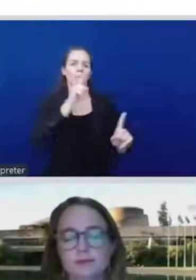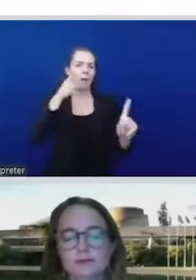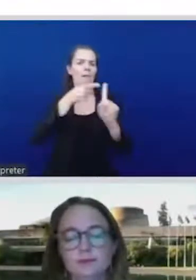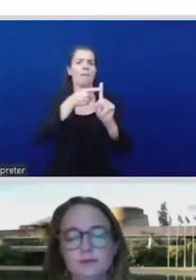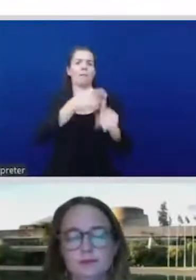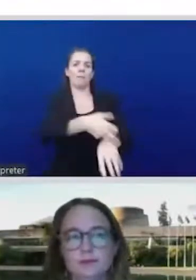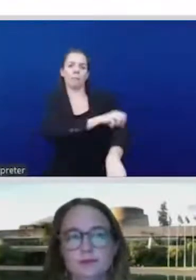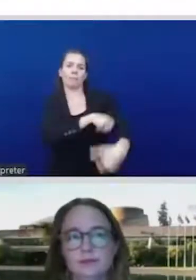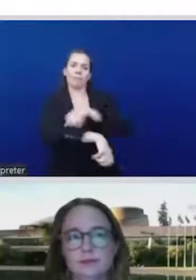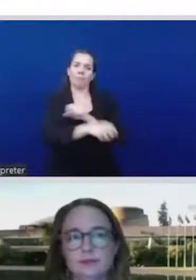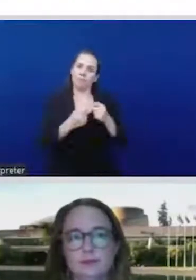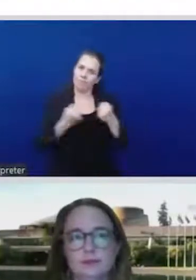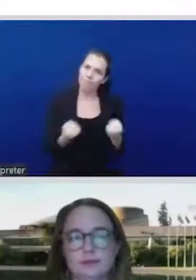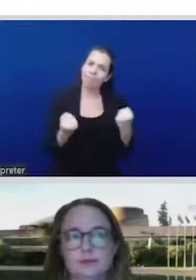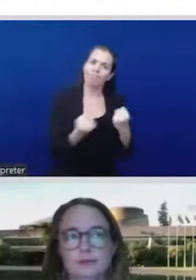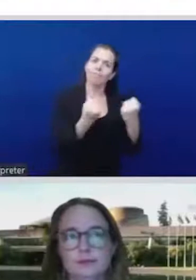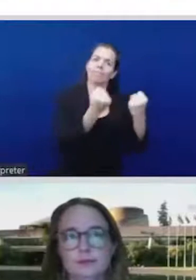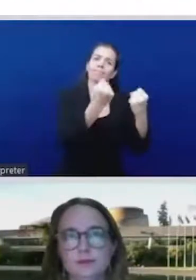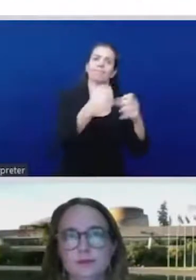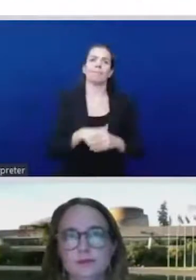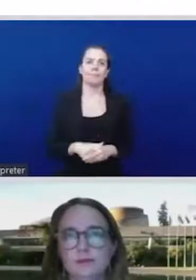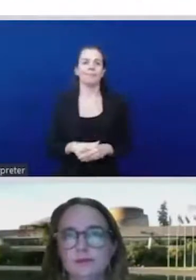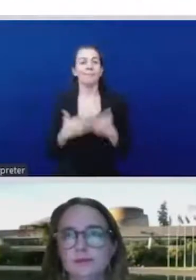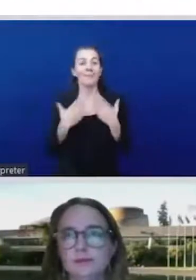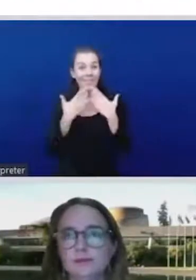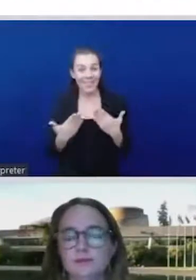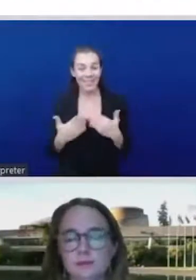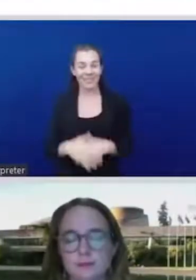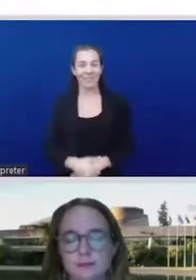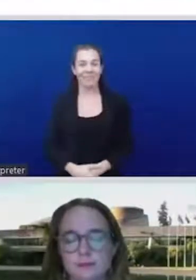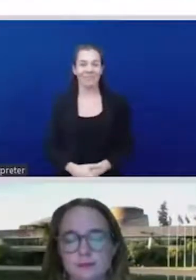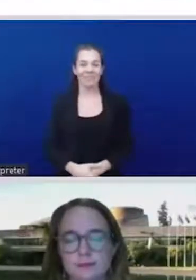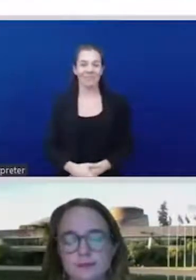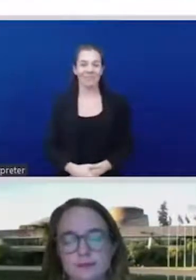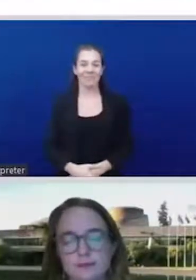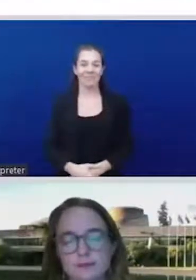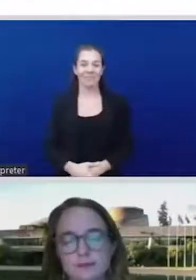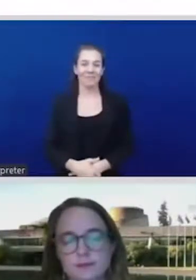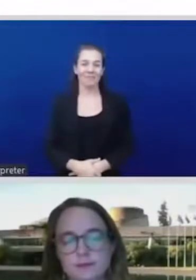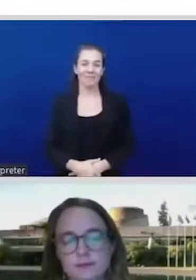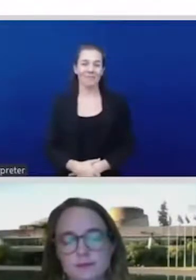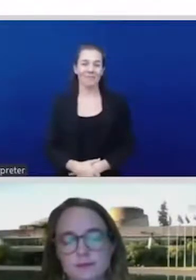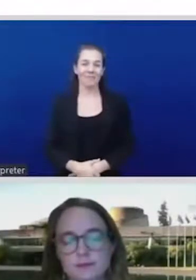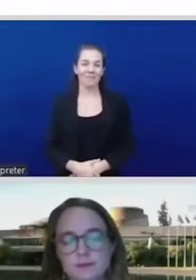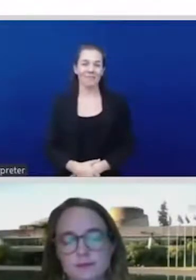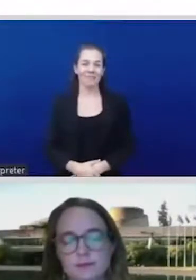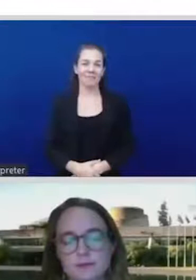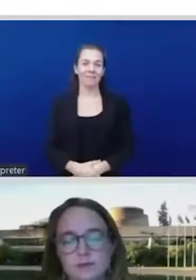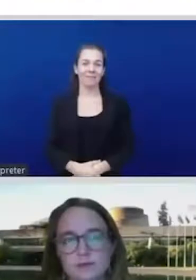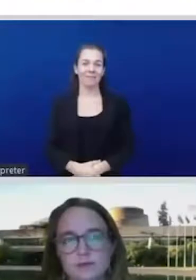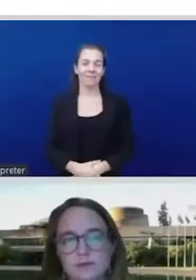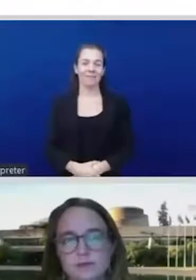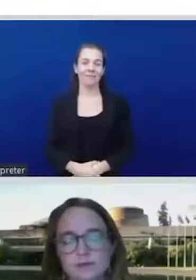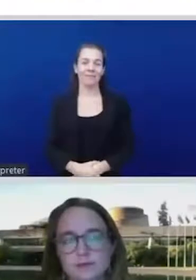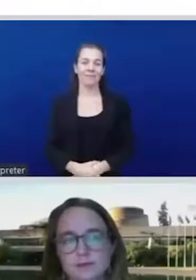Thank you, Sandra, for also reminding us that we are also in the year of the celebration of the